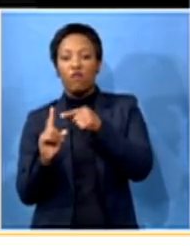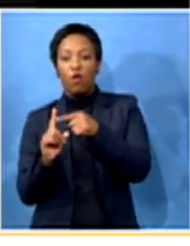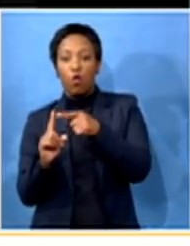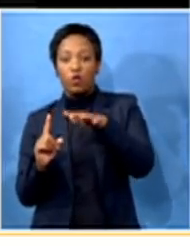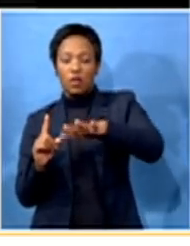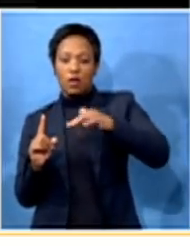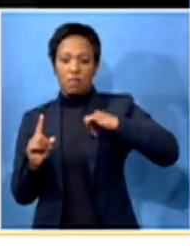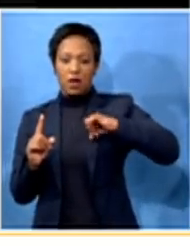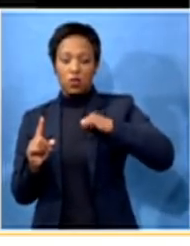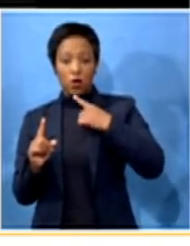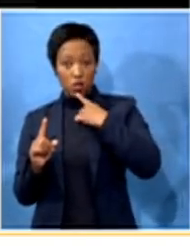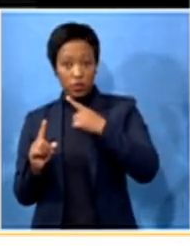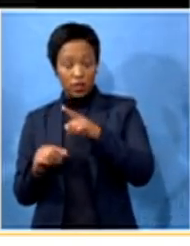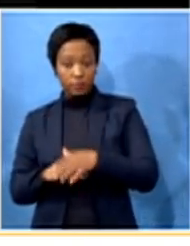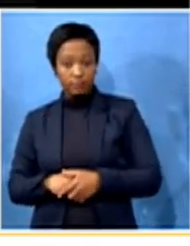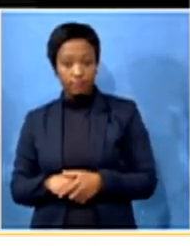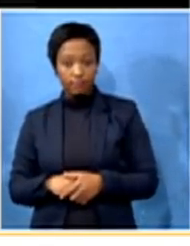metro. Is that what you are saying to us?